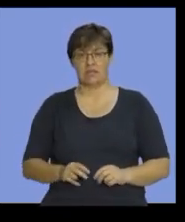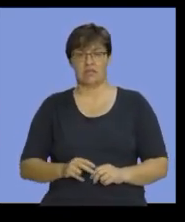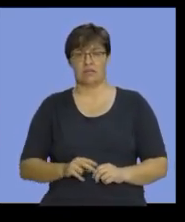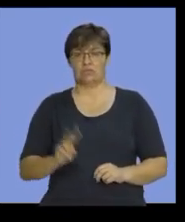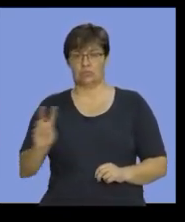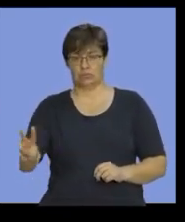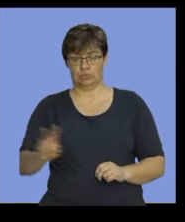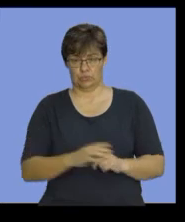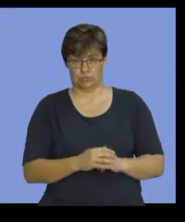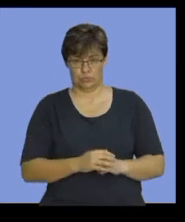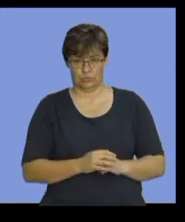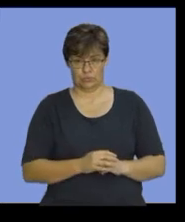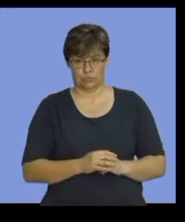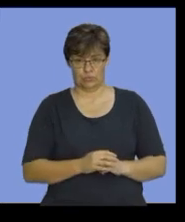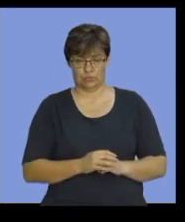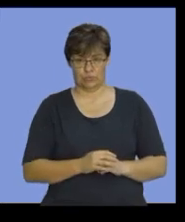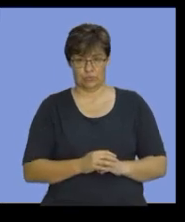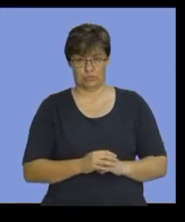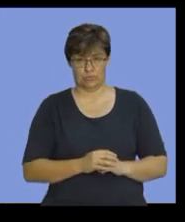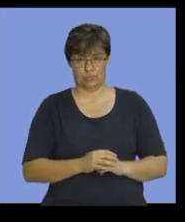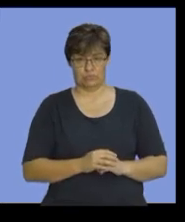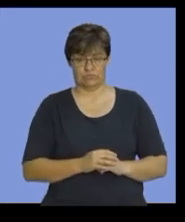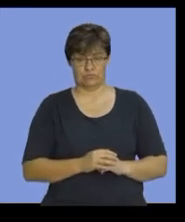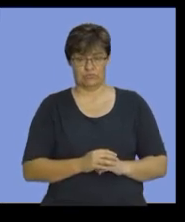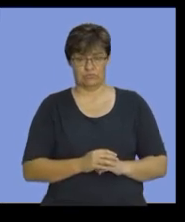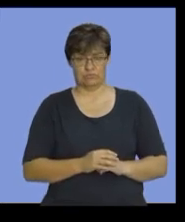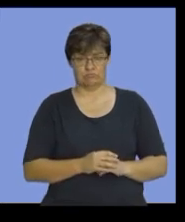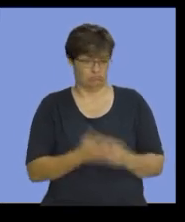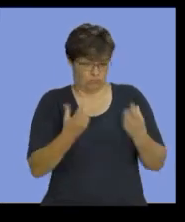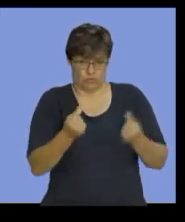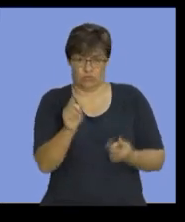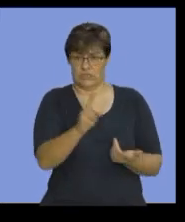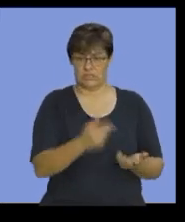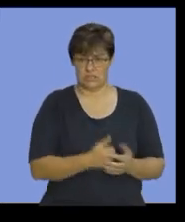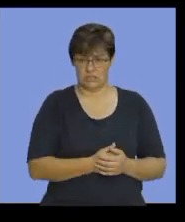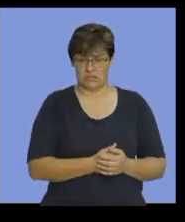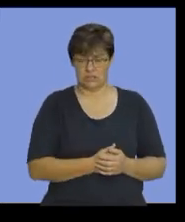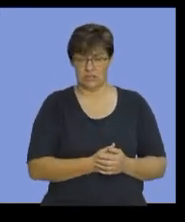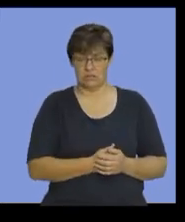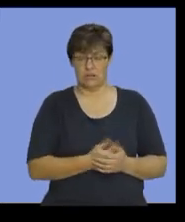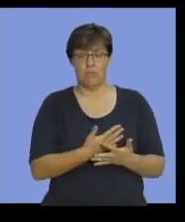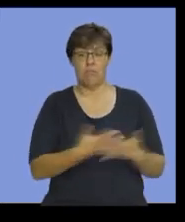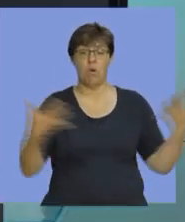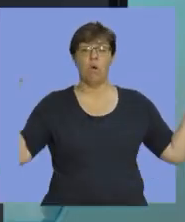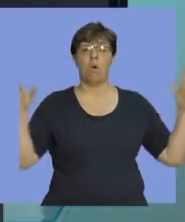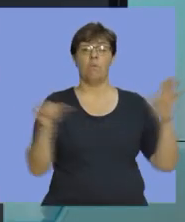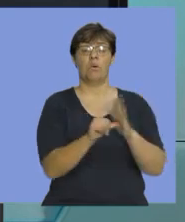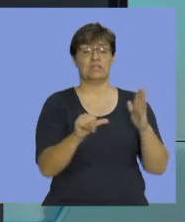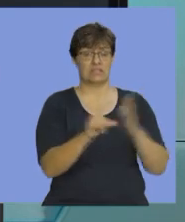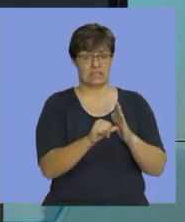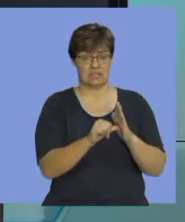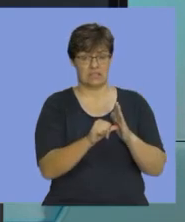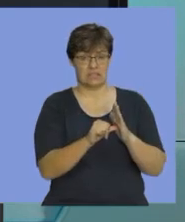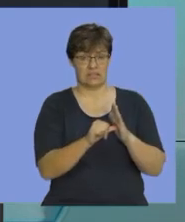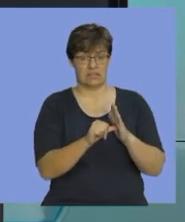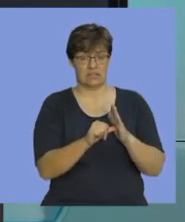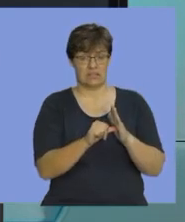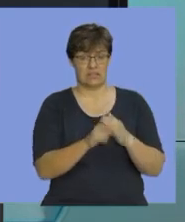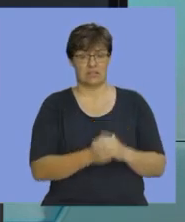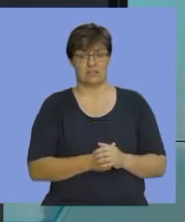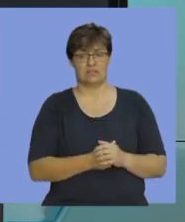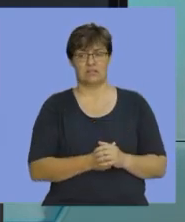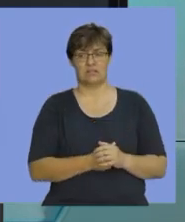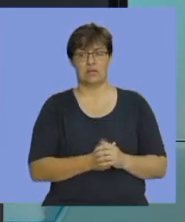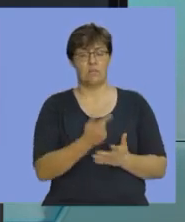to 2. Okay. What do we do here? The most important thing for you to do here